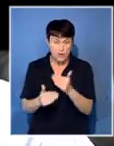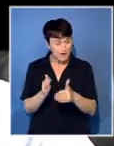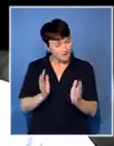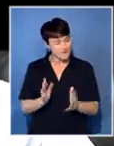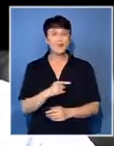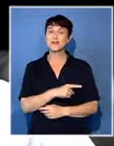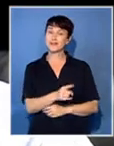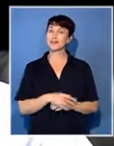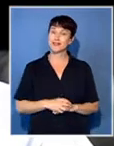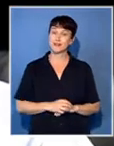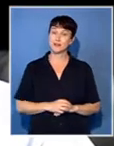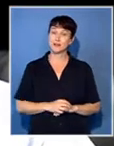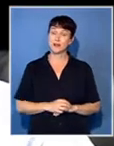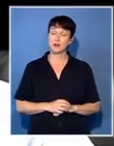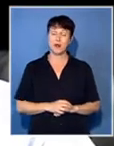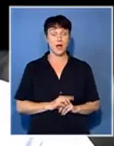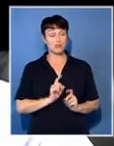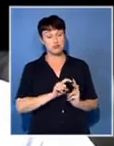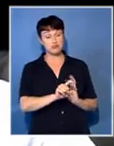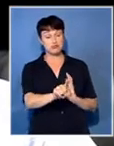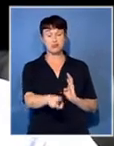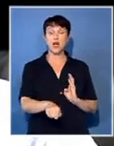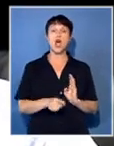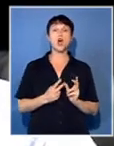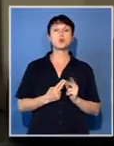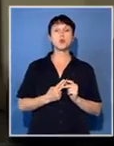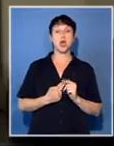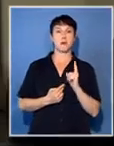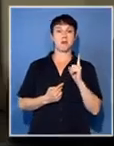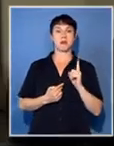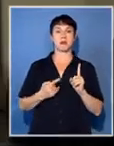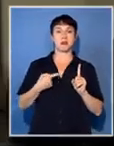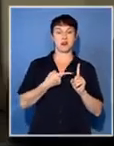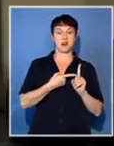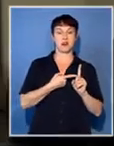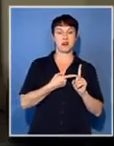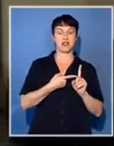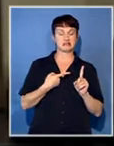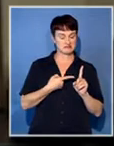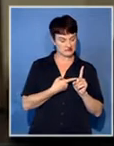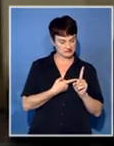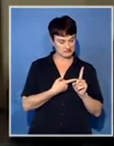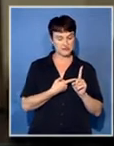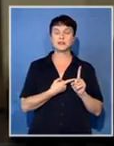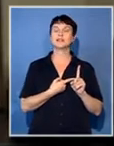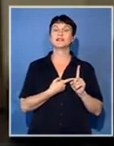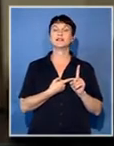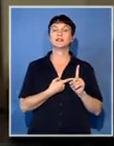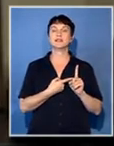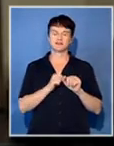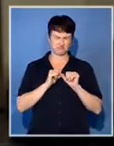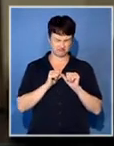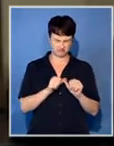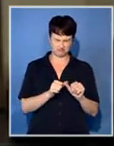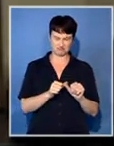those processes there is only one union that has continued to to to to to to to say yeah